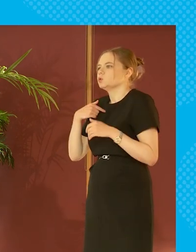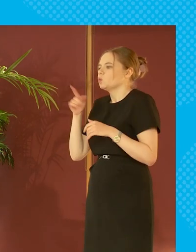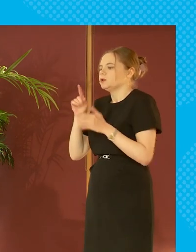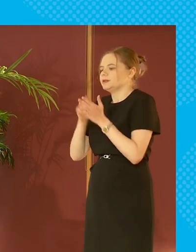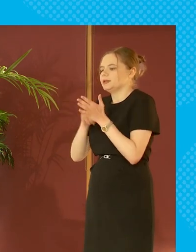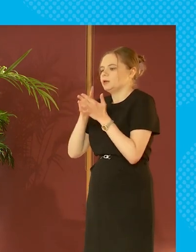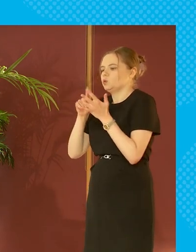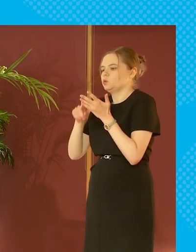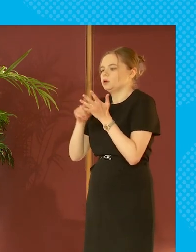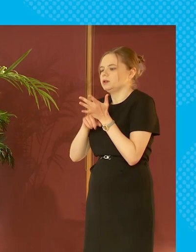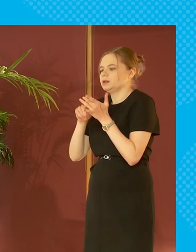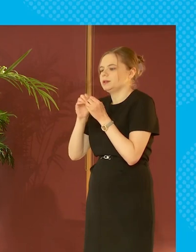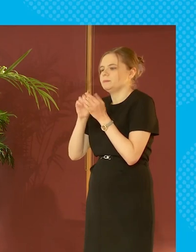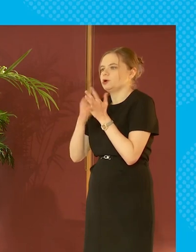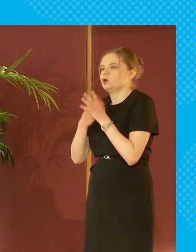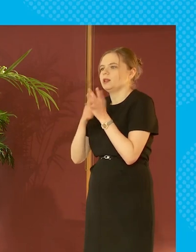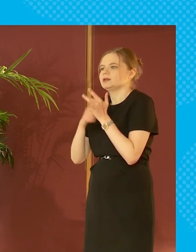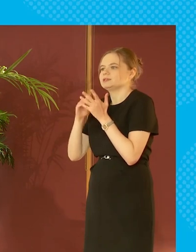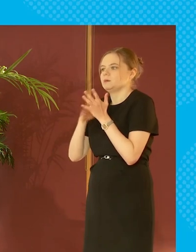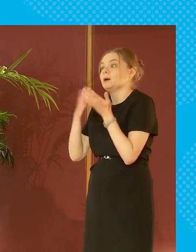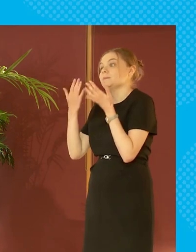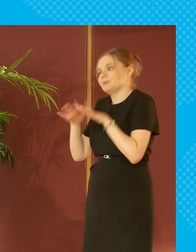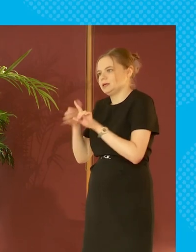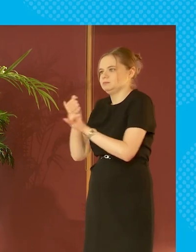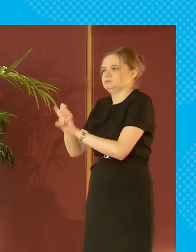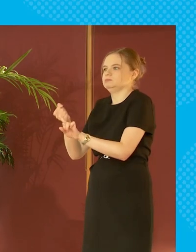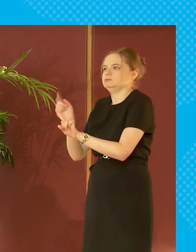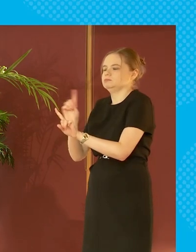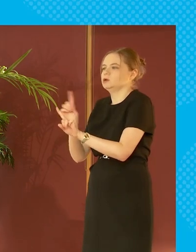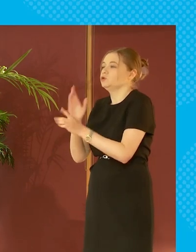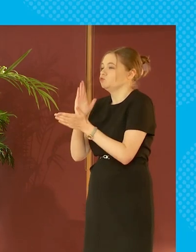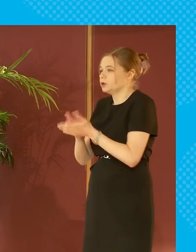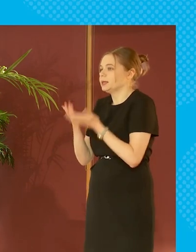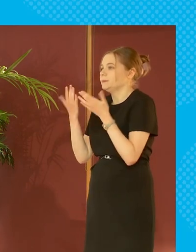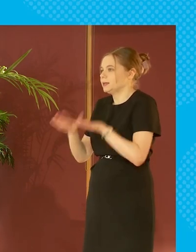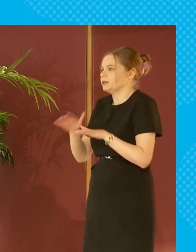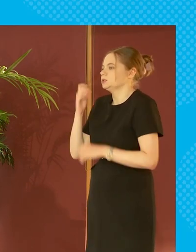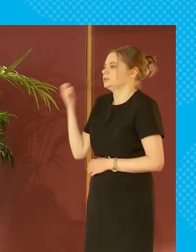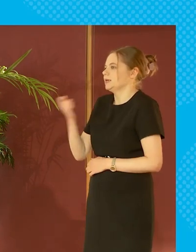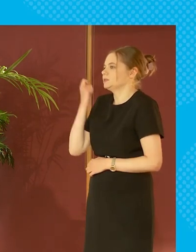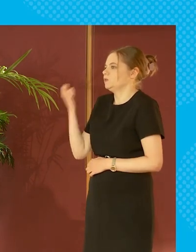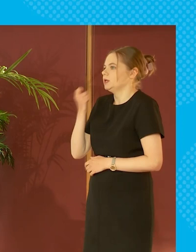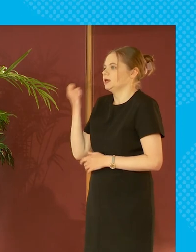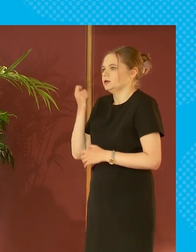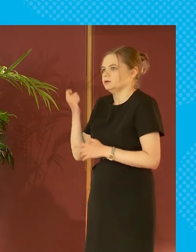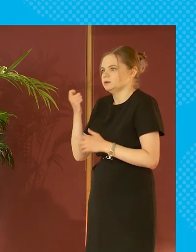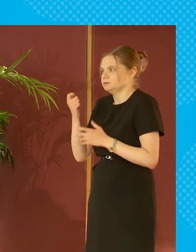i would say neoliberalism has done um has really successfully